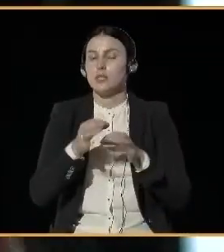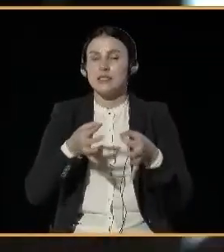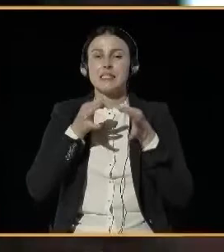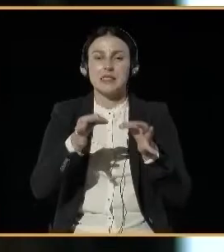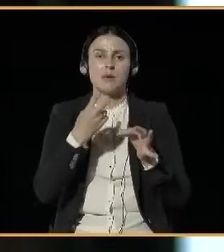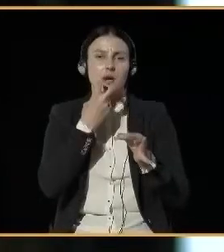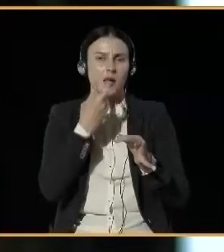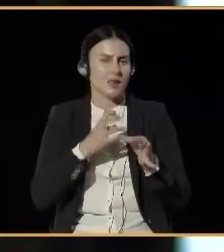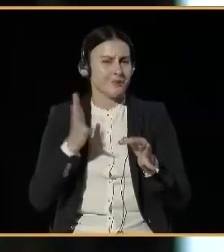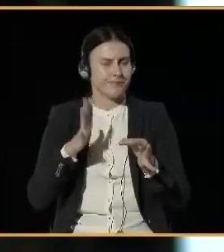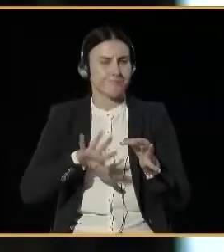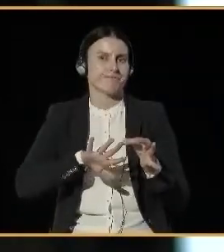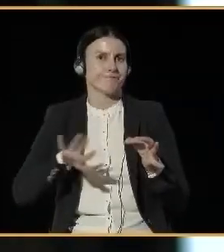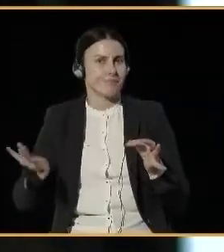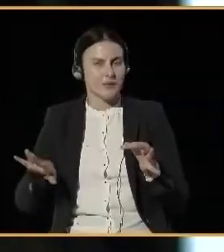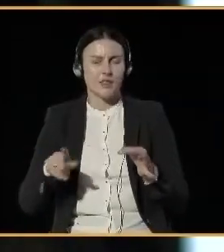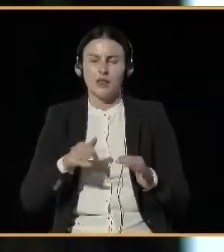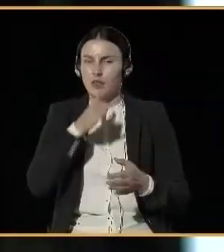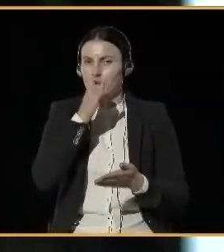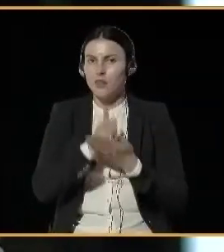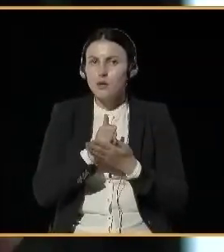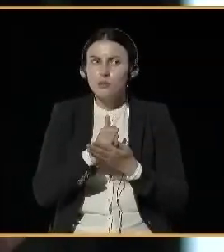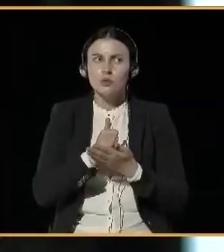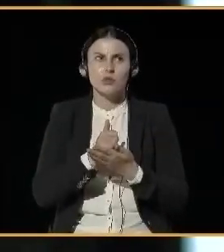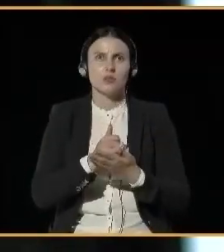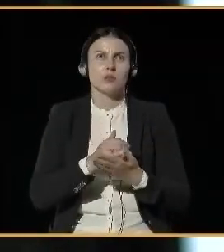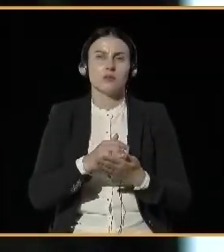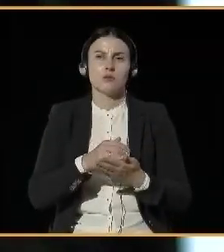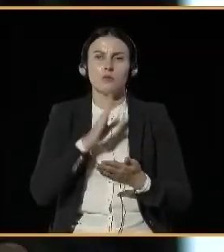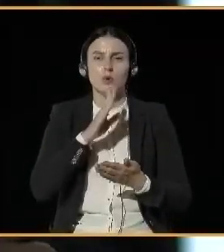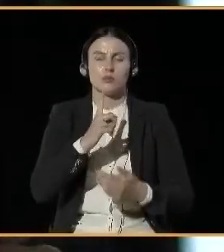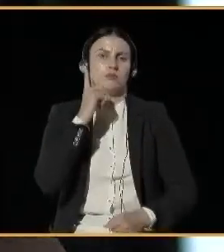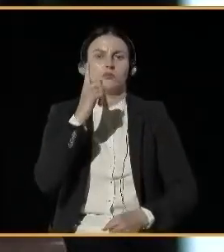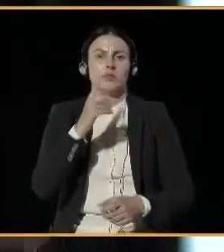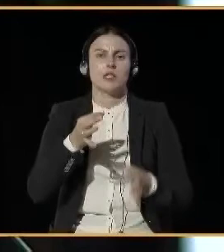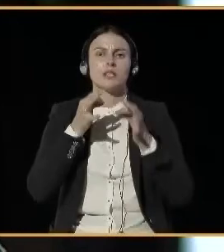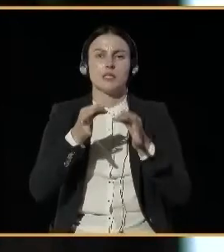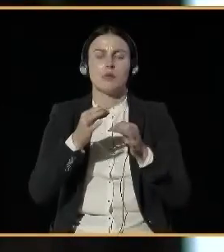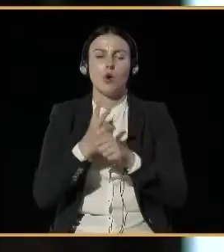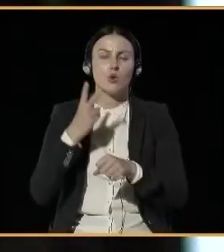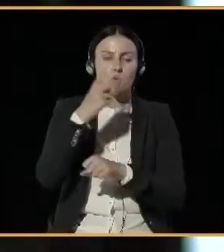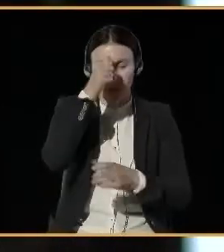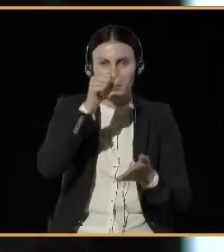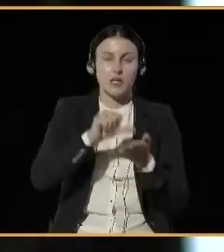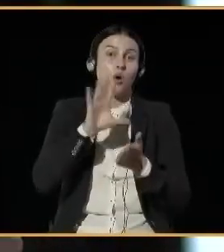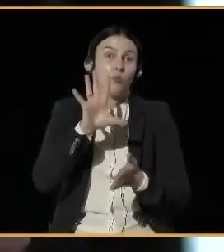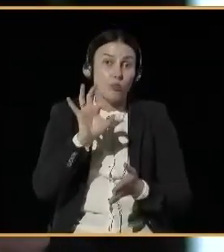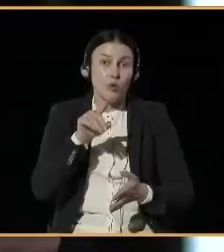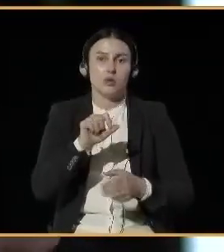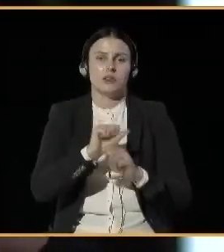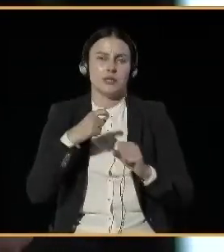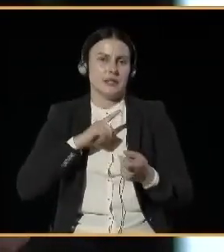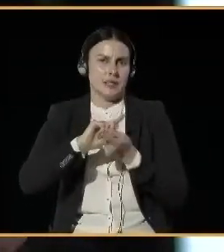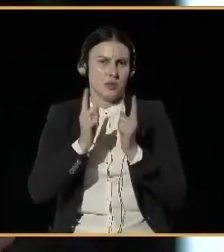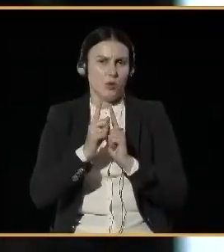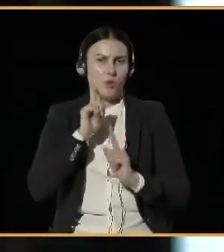the cars in the center, because we definitely would hit a huge protest from our citizens. So, I see that first we need to